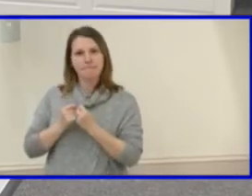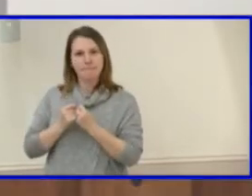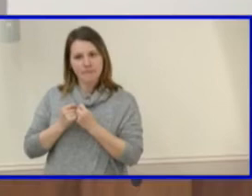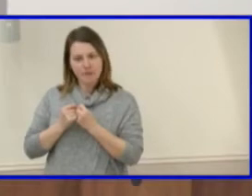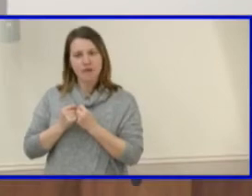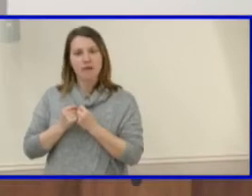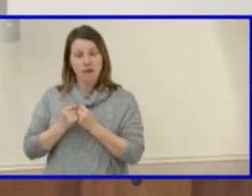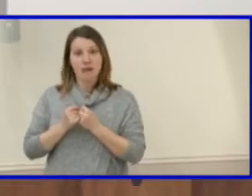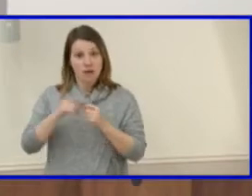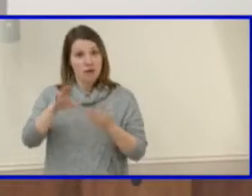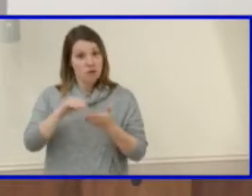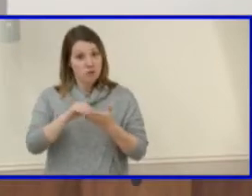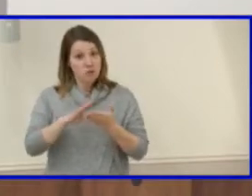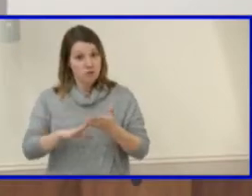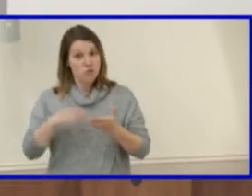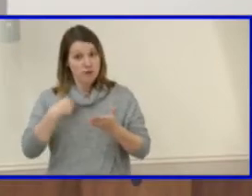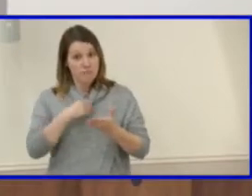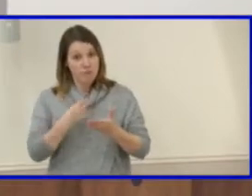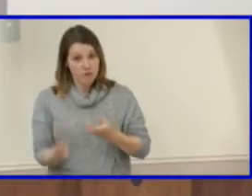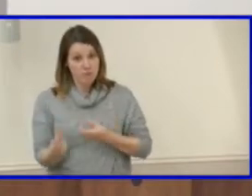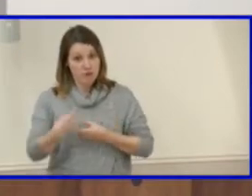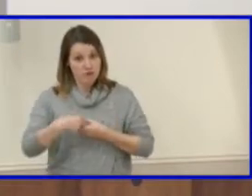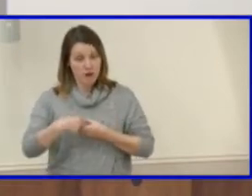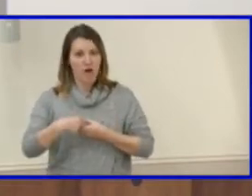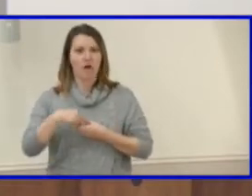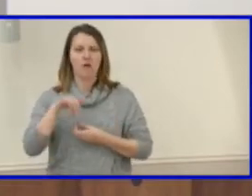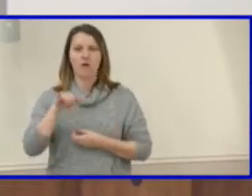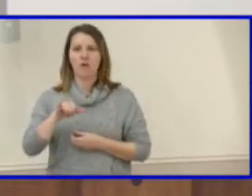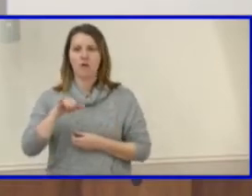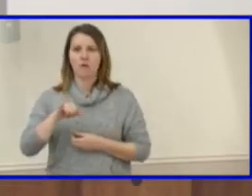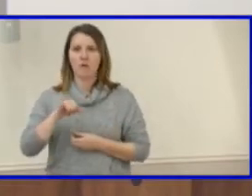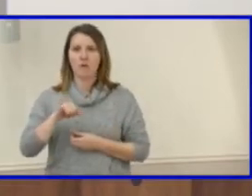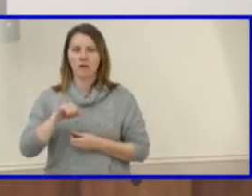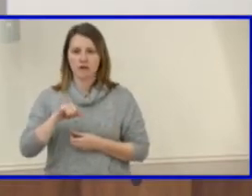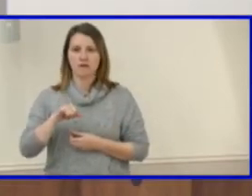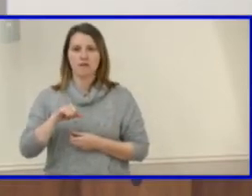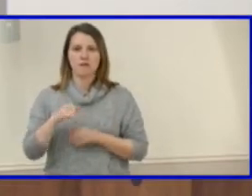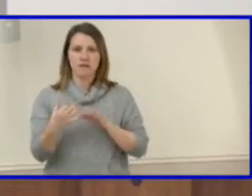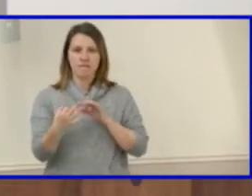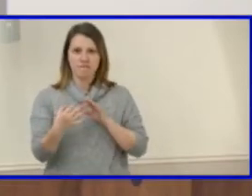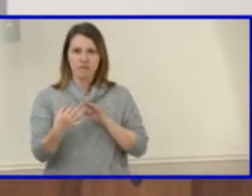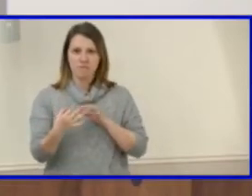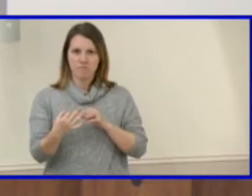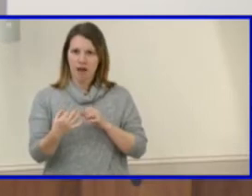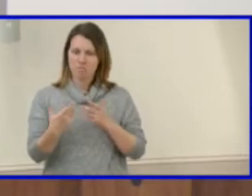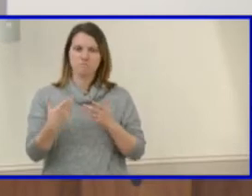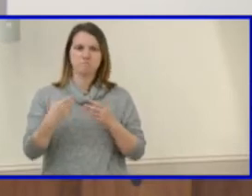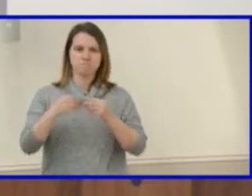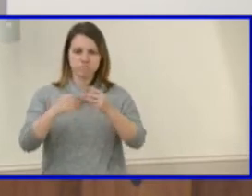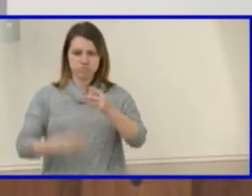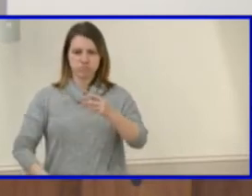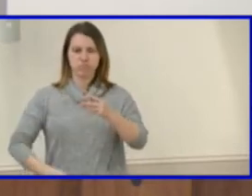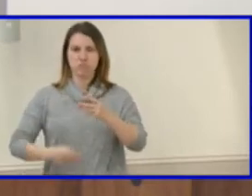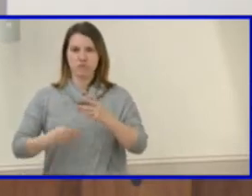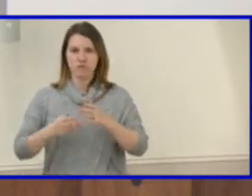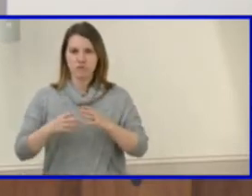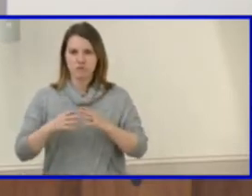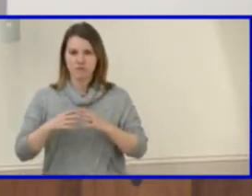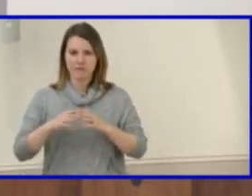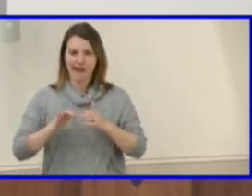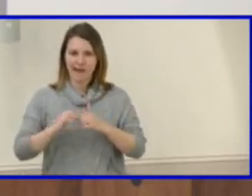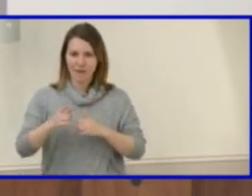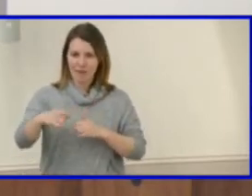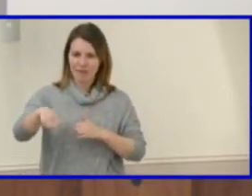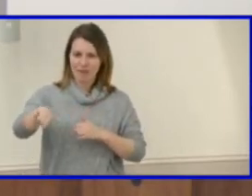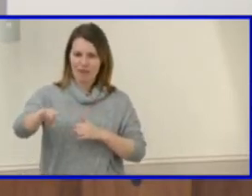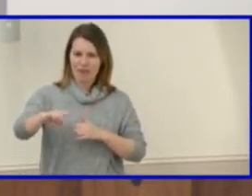that participated gave us quite a bit of feedback about how they wanted to